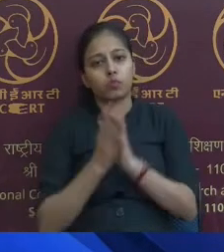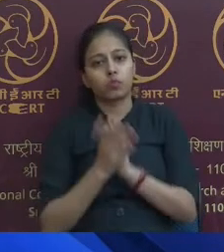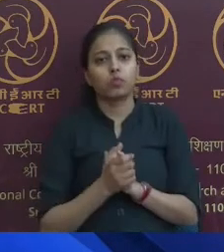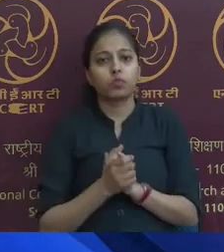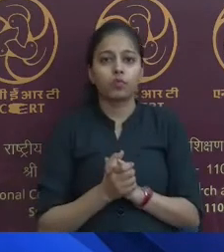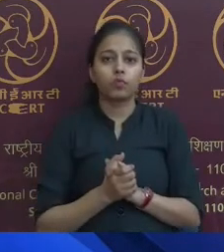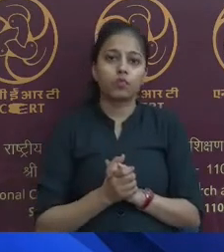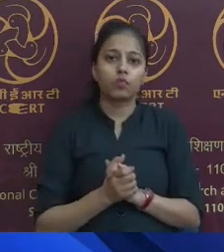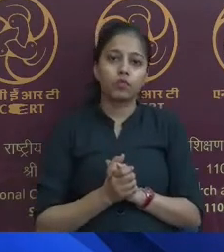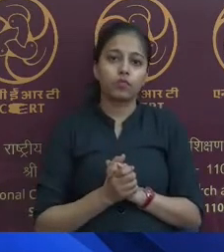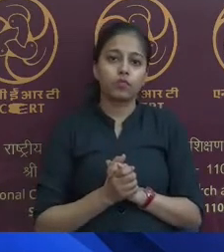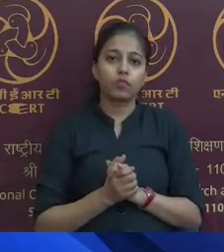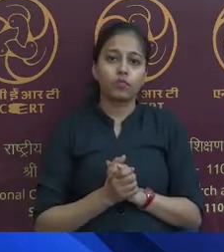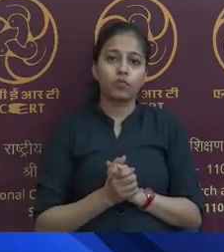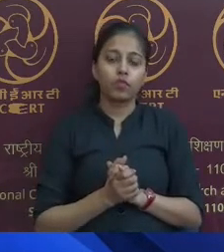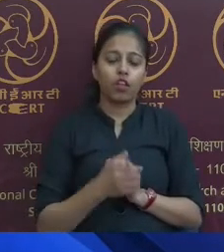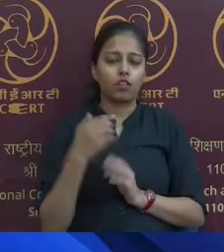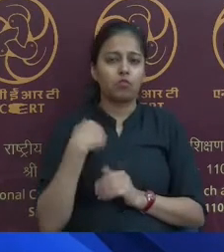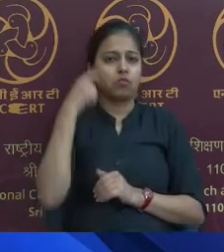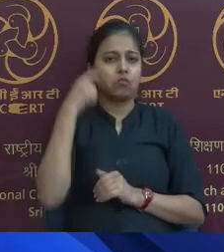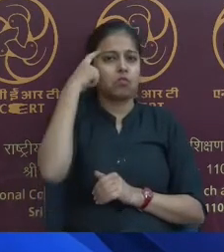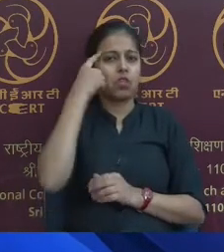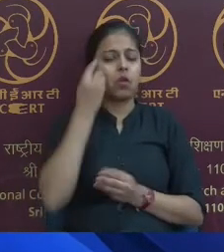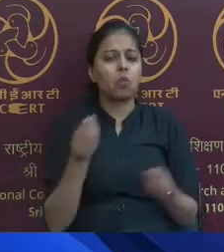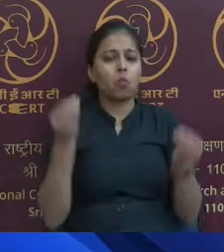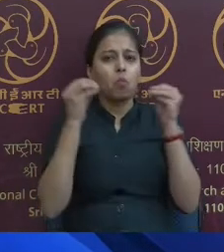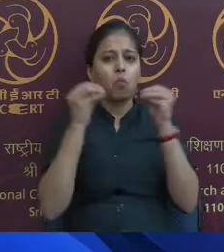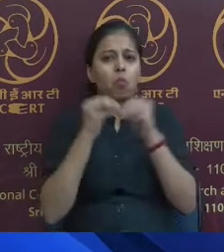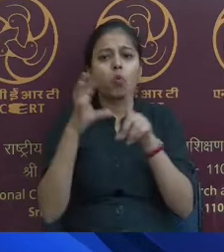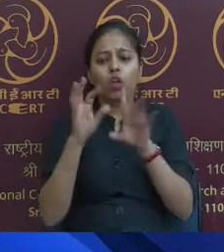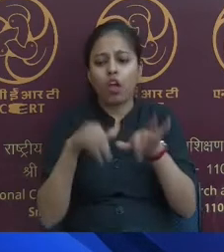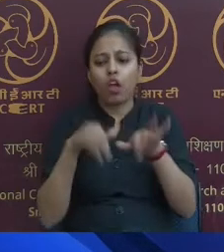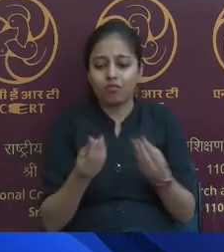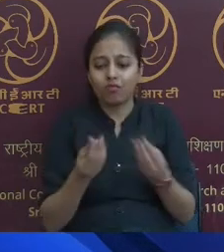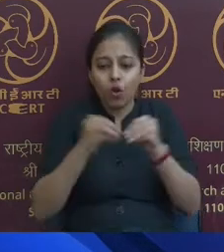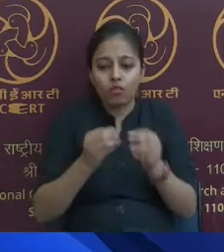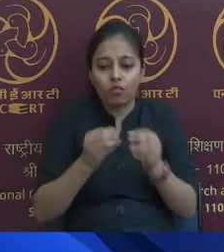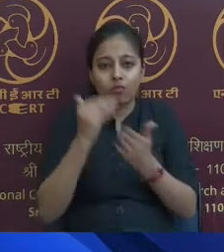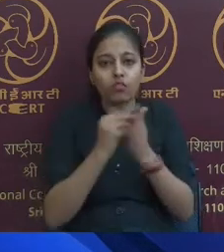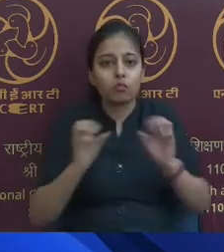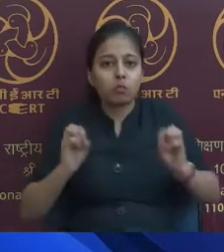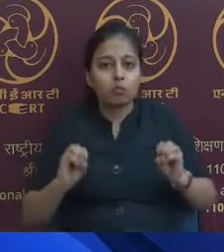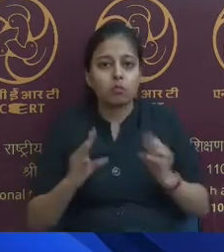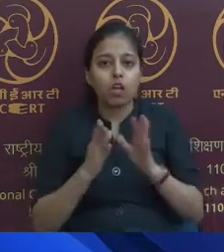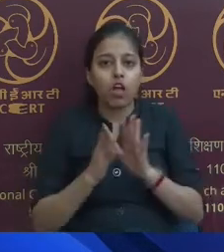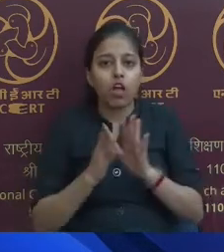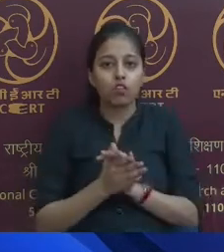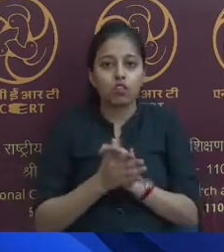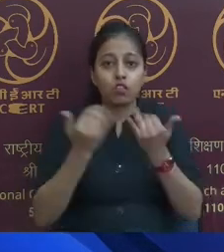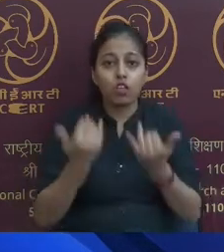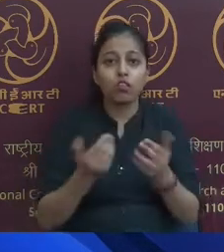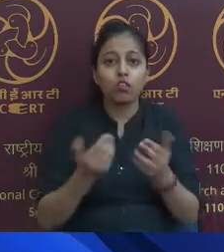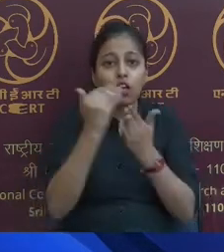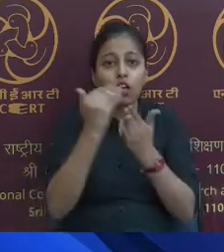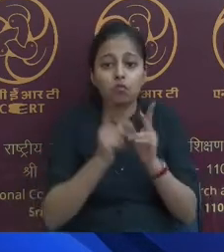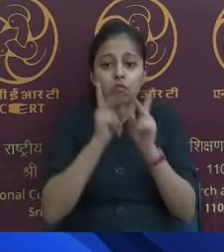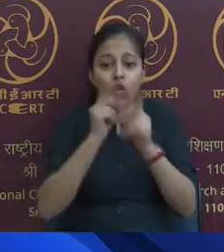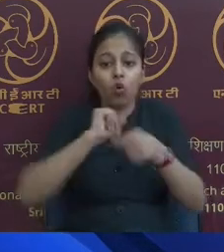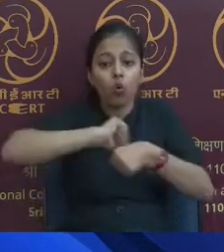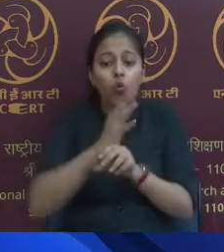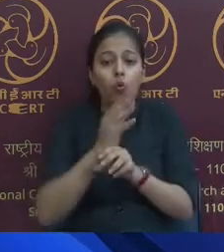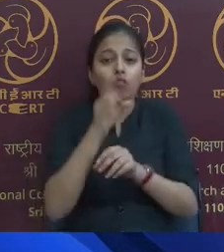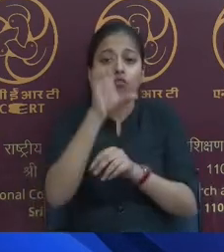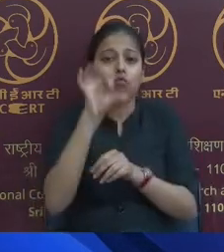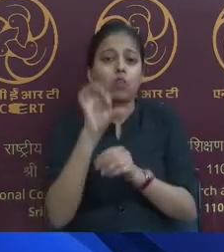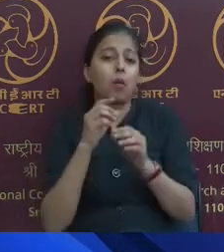There was, think, no better way to start the event. And it's inspiring to see that the work that has happened in the COVID-19 pandemic, especially in the